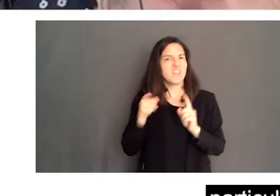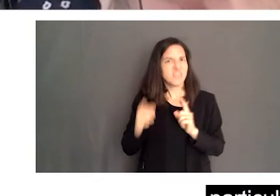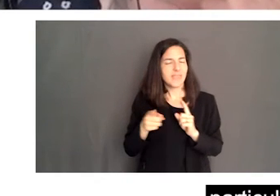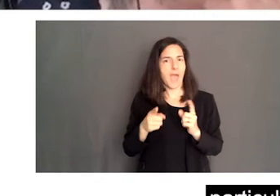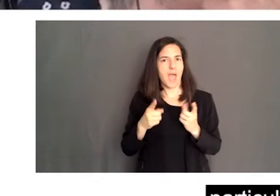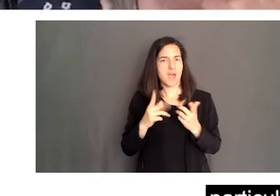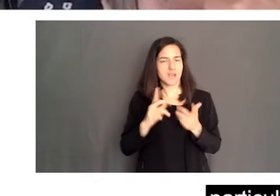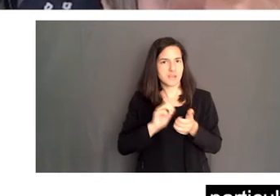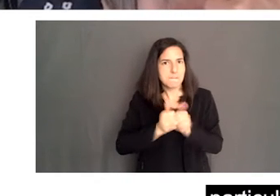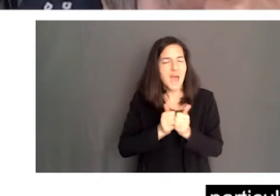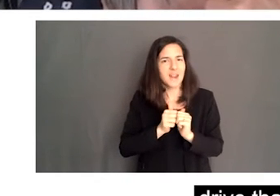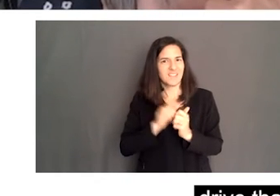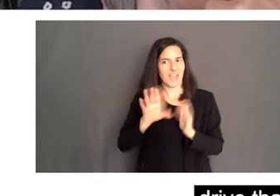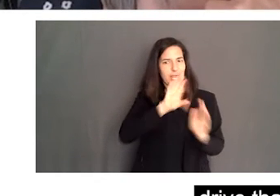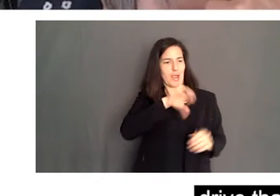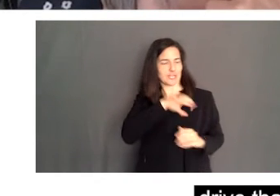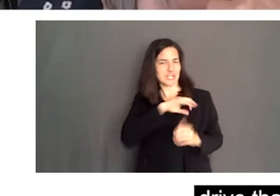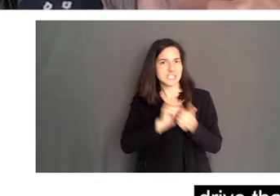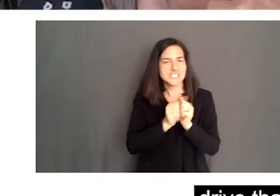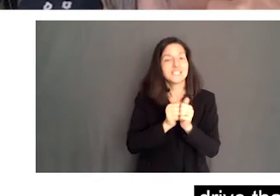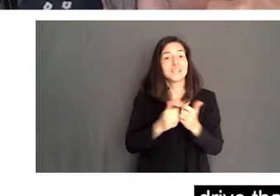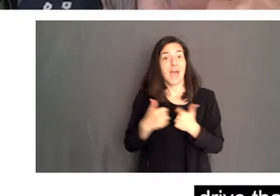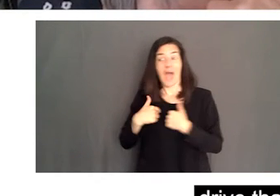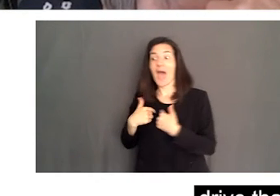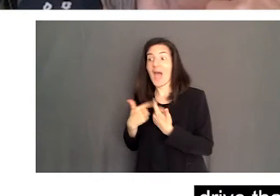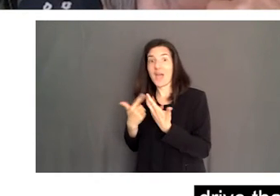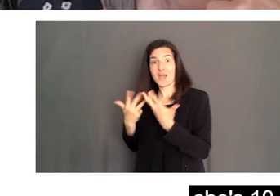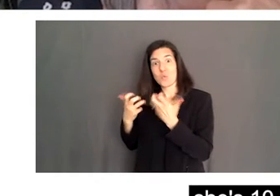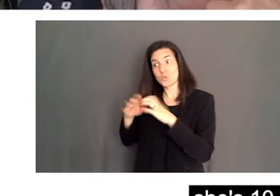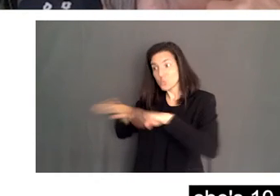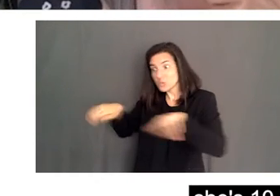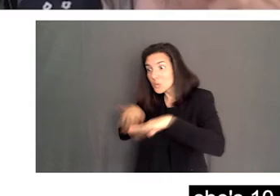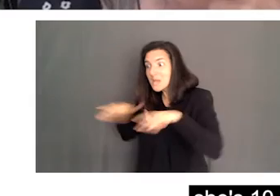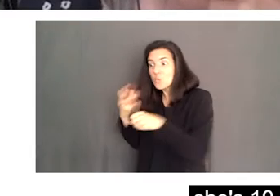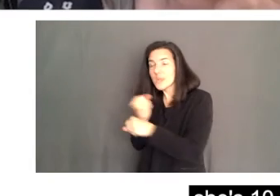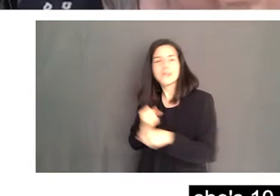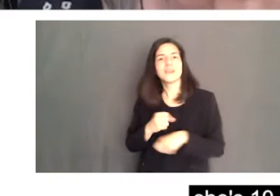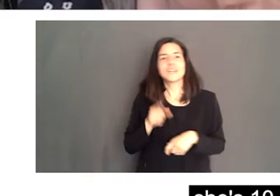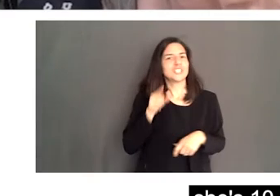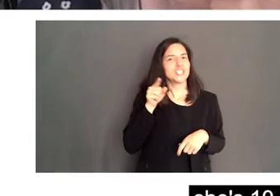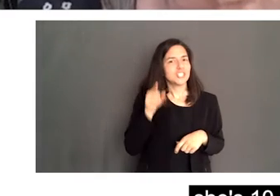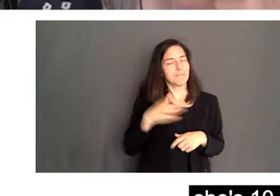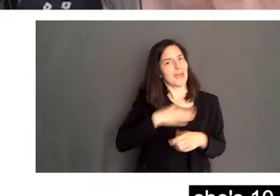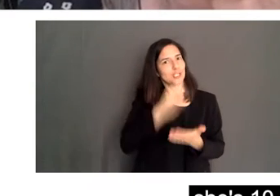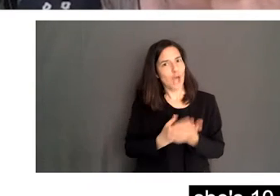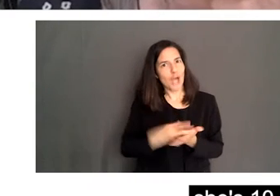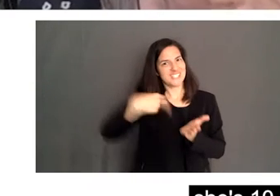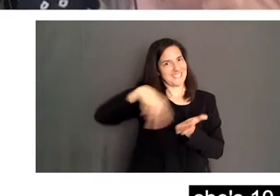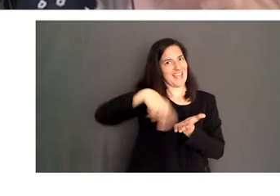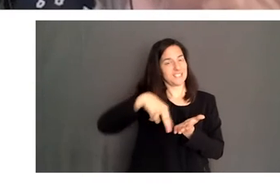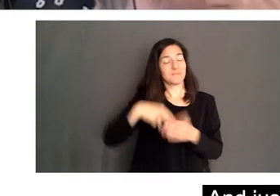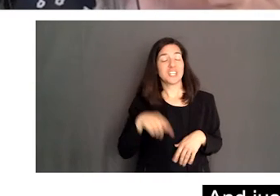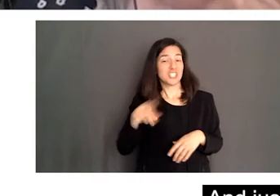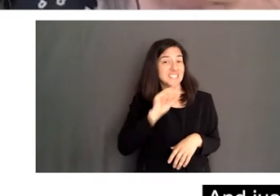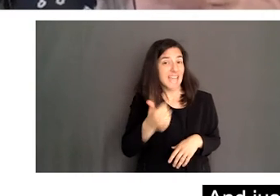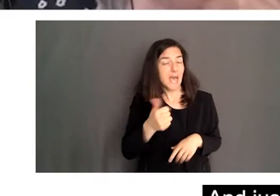bit of competitiveness and drive that I had in swimming. She has it in dance. She's 10. And she dances about 14 hours a week.